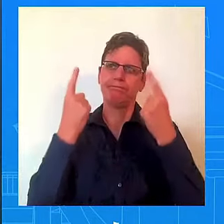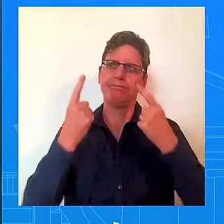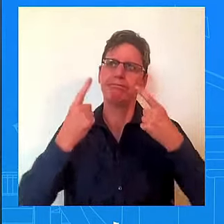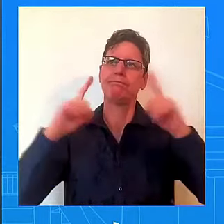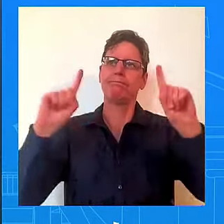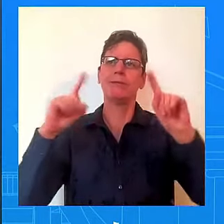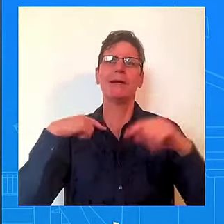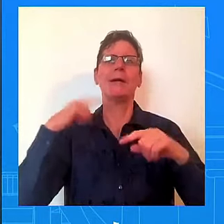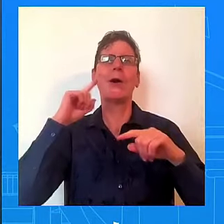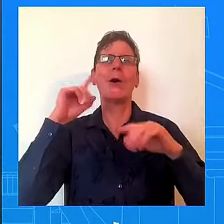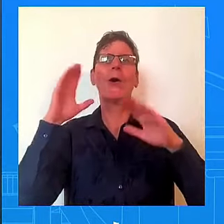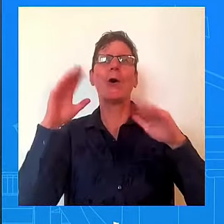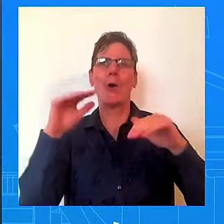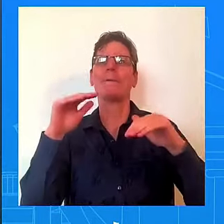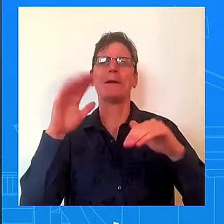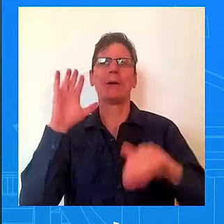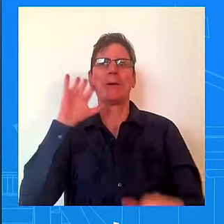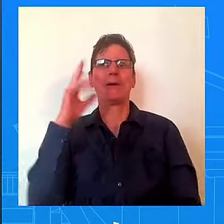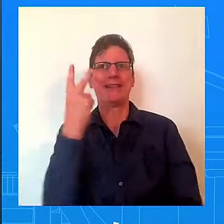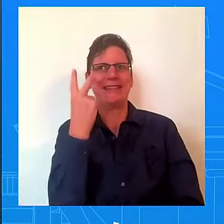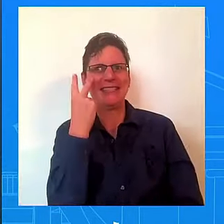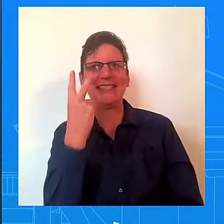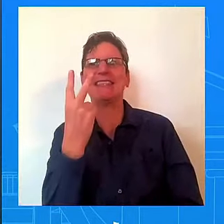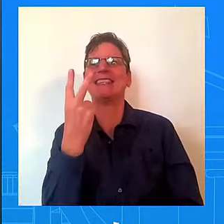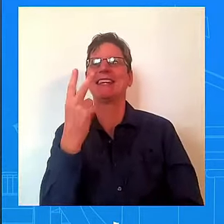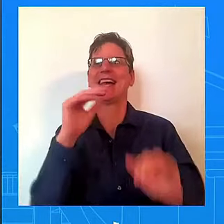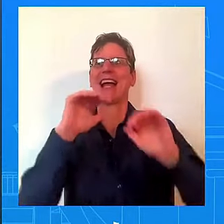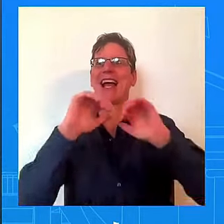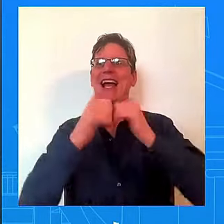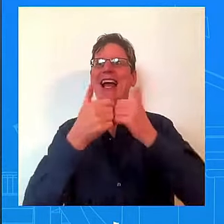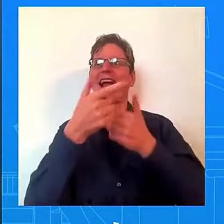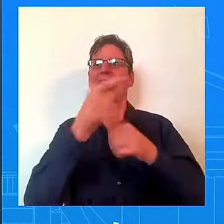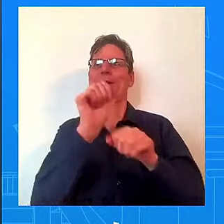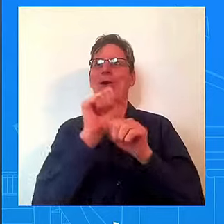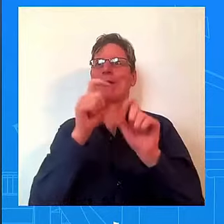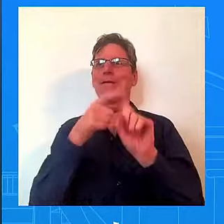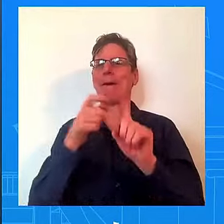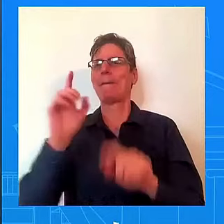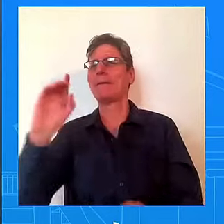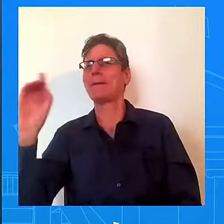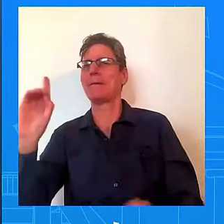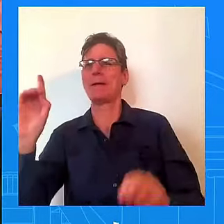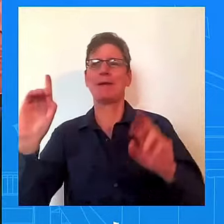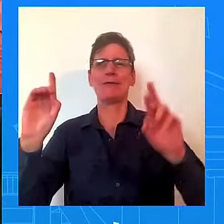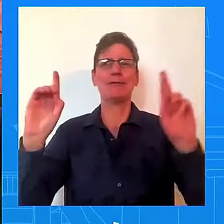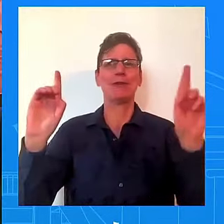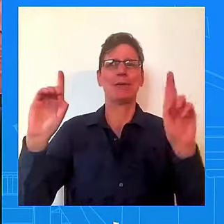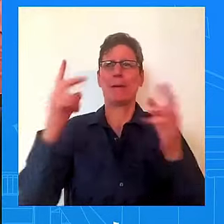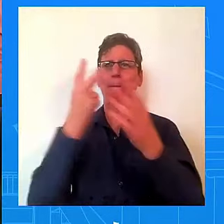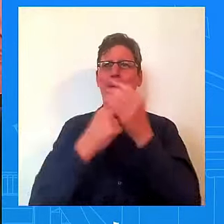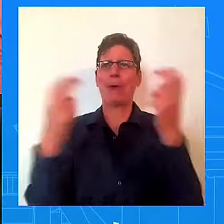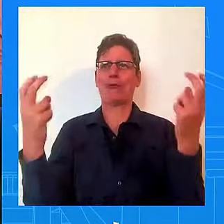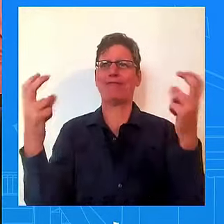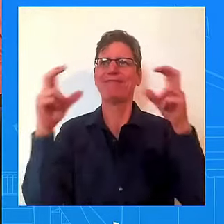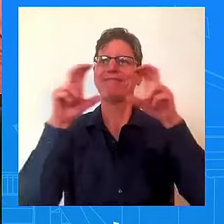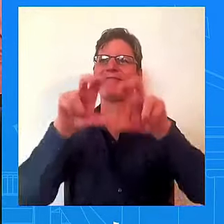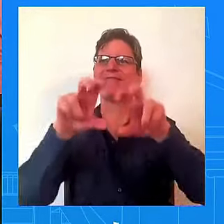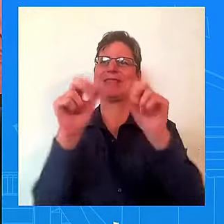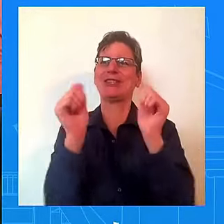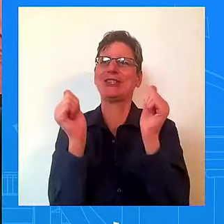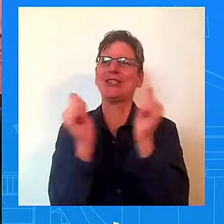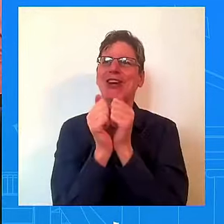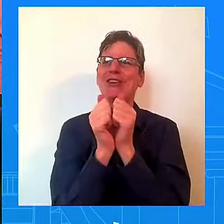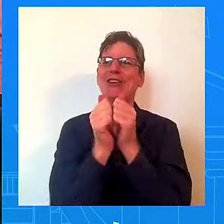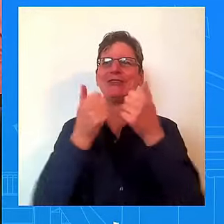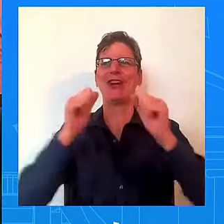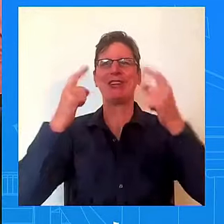work from actually Republican and Democratic people coming together. But why do taxpayers put that bill to furnish the president's